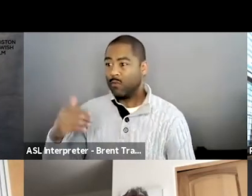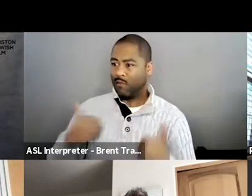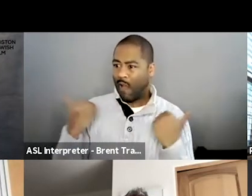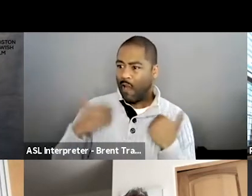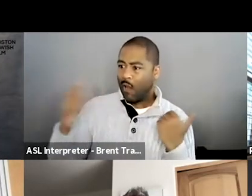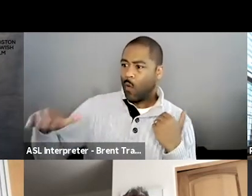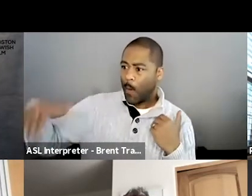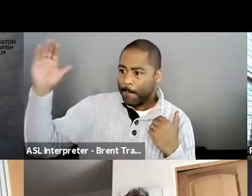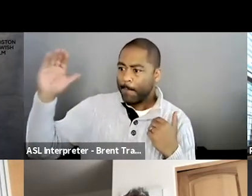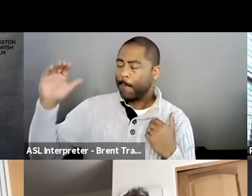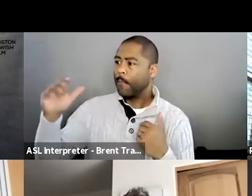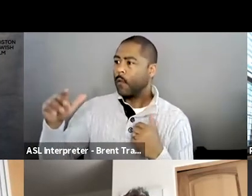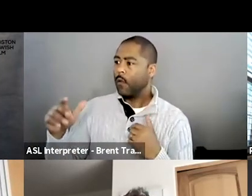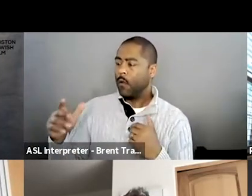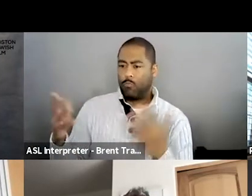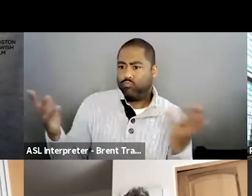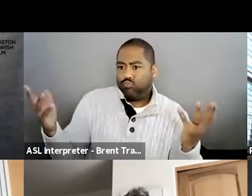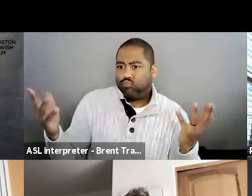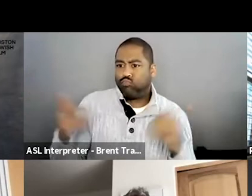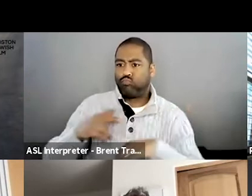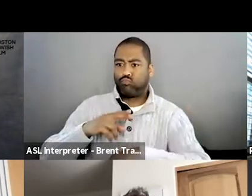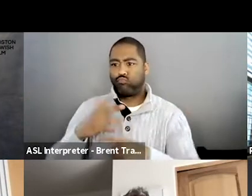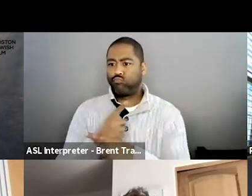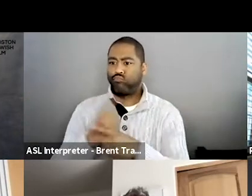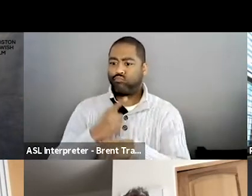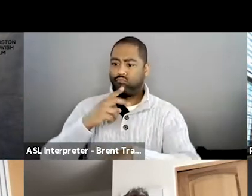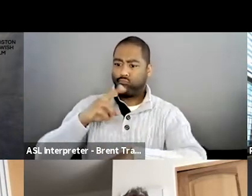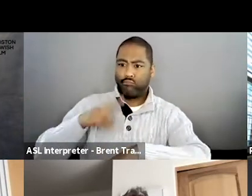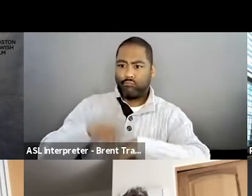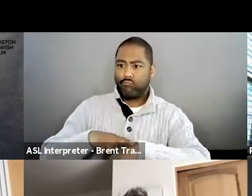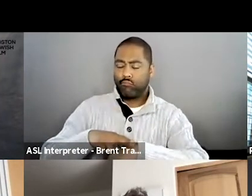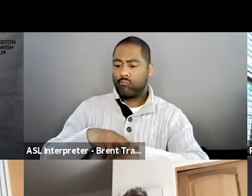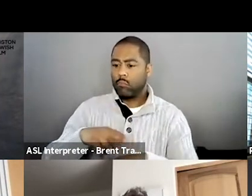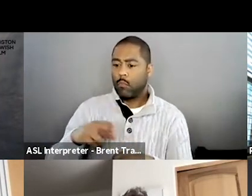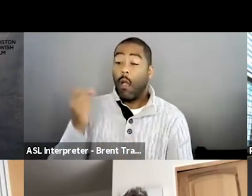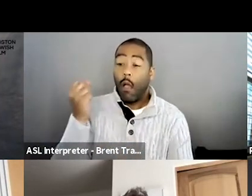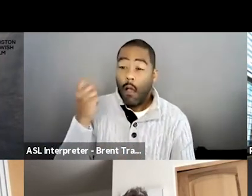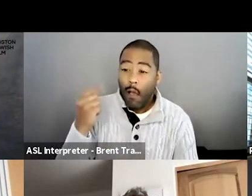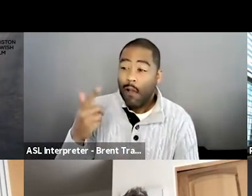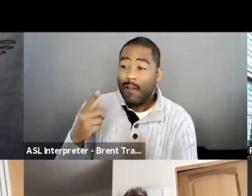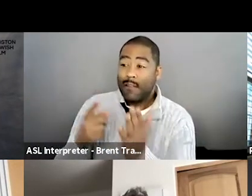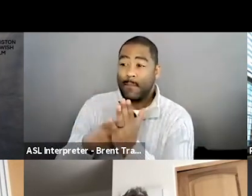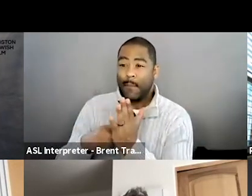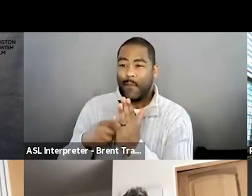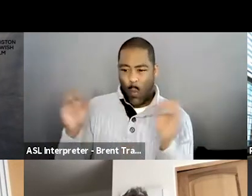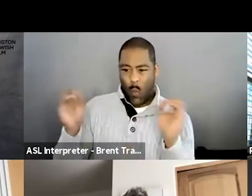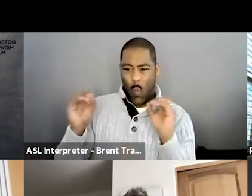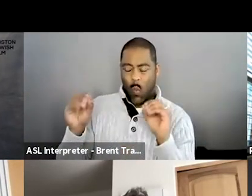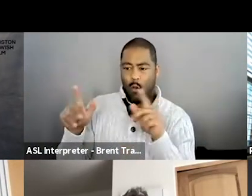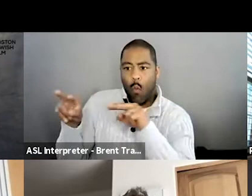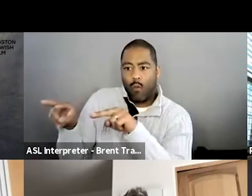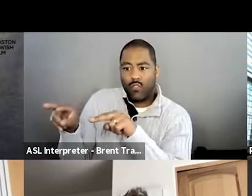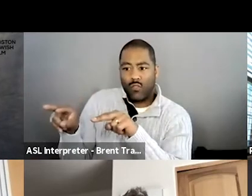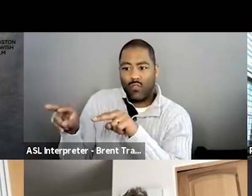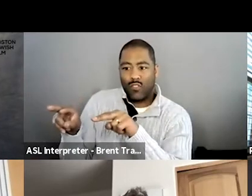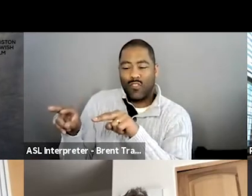whereas I didn't have the supervision doing it where, you know, there would be children who would turn on stoves by themselves at age four, as long as